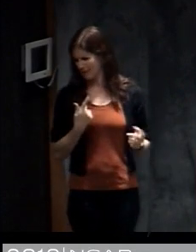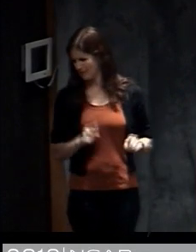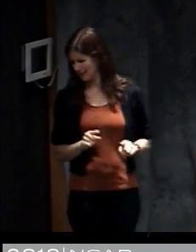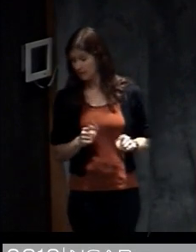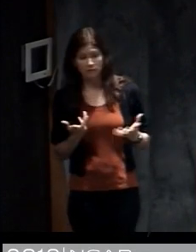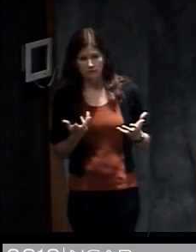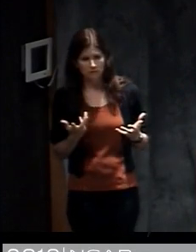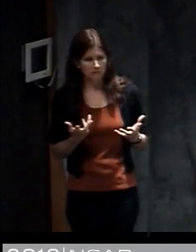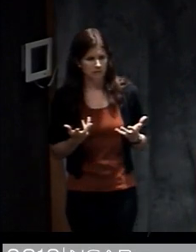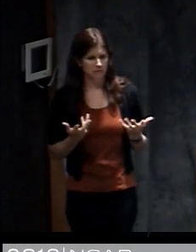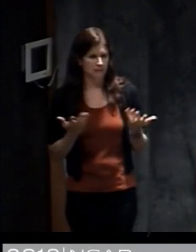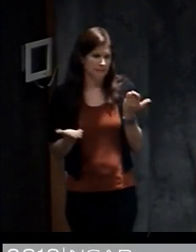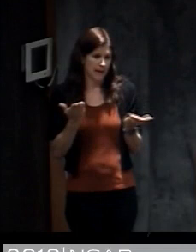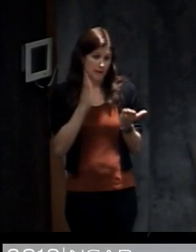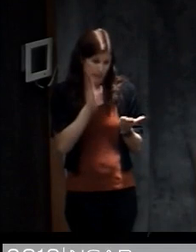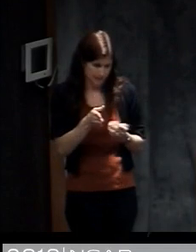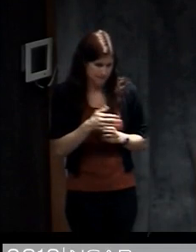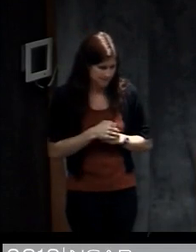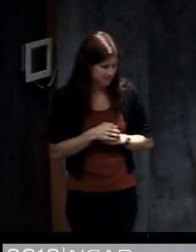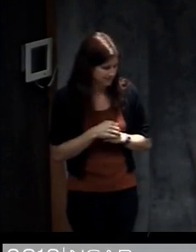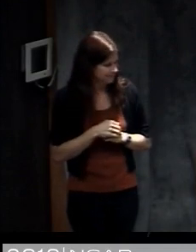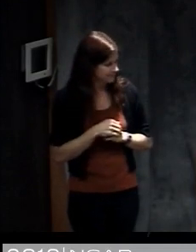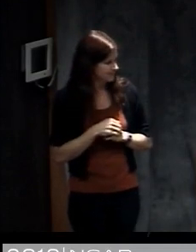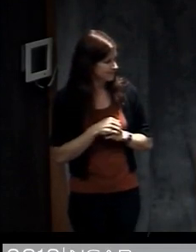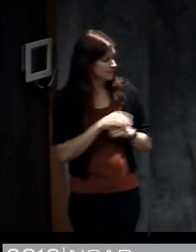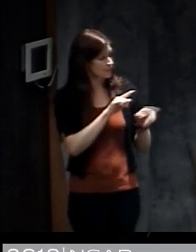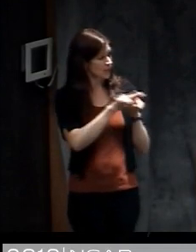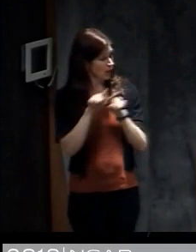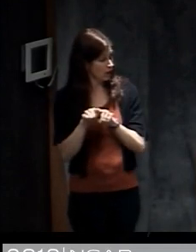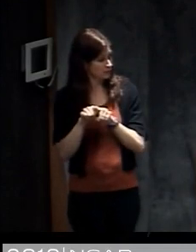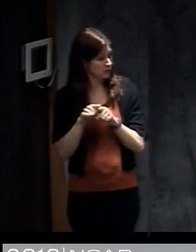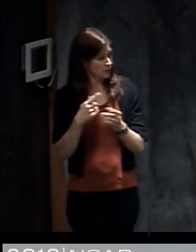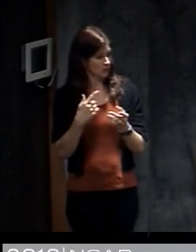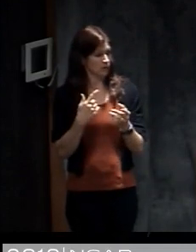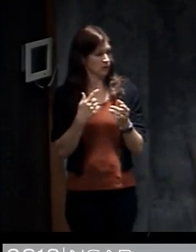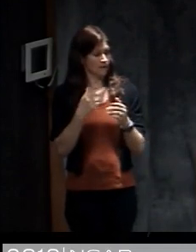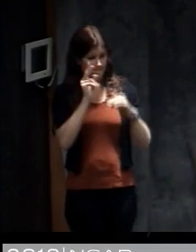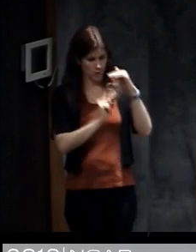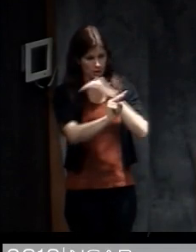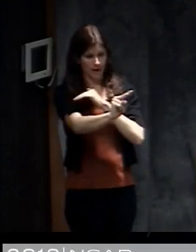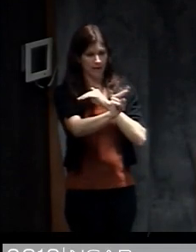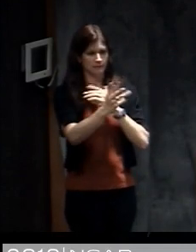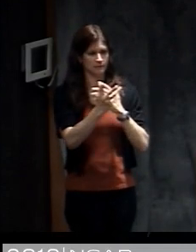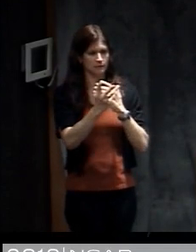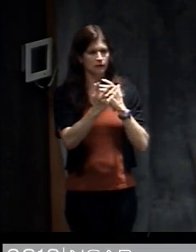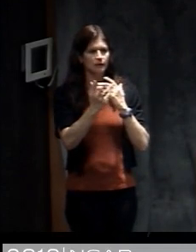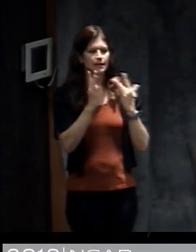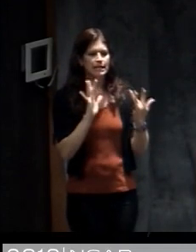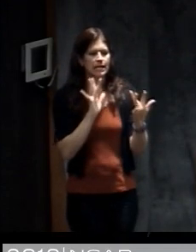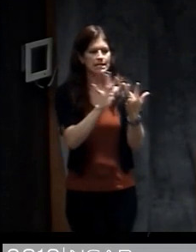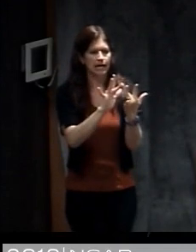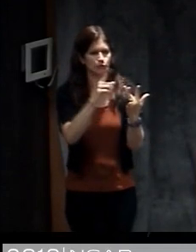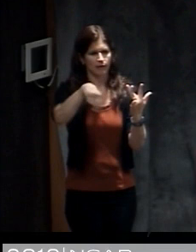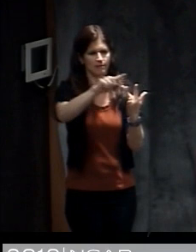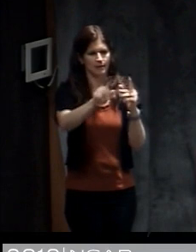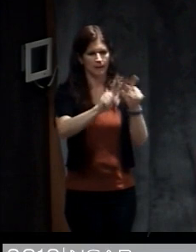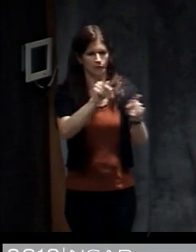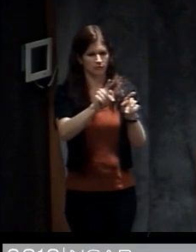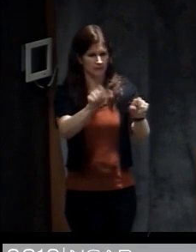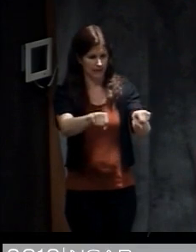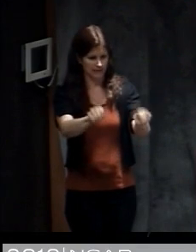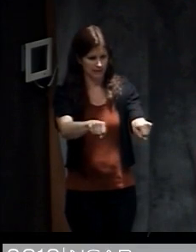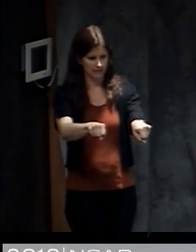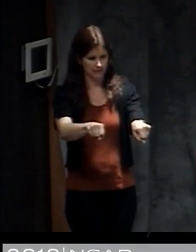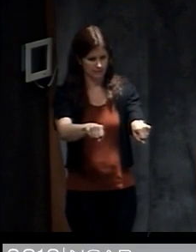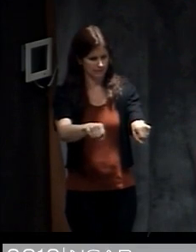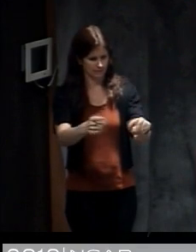we're going to try to predict. And then also they talked about towards the end to forecast and communicate in ways to really connect with people's capacities. They really meet people